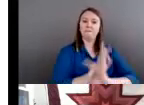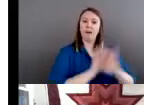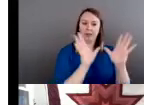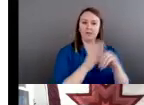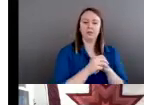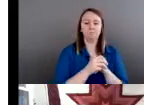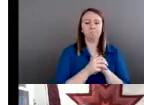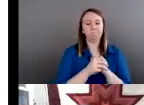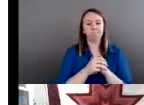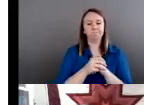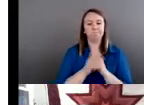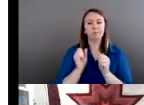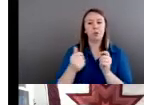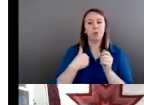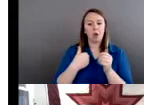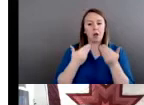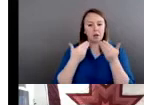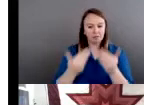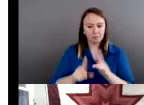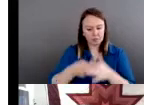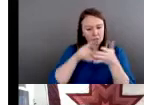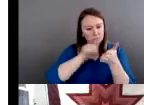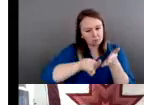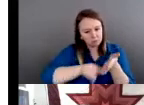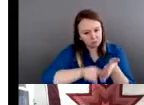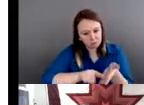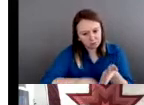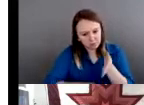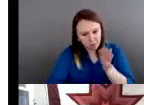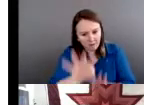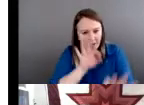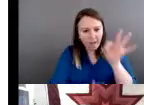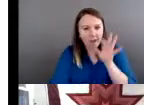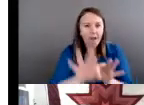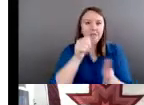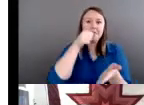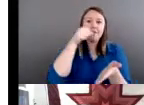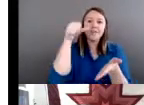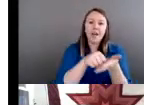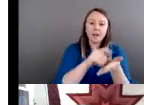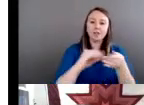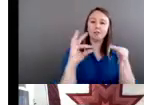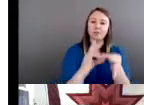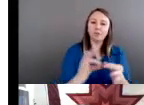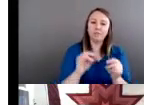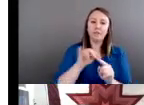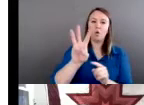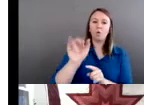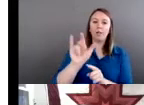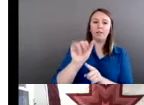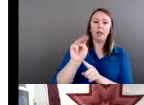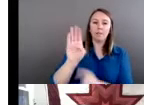discovered the journals and letters of William Bartram. Now, William Bartram was kind of an eccentric